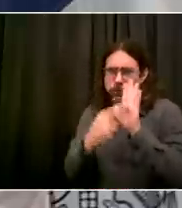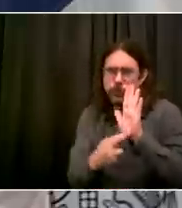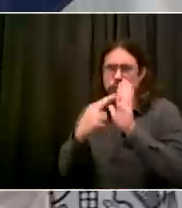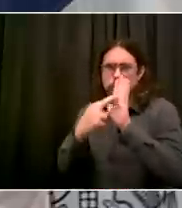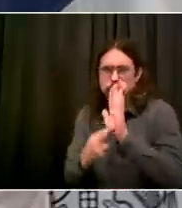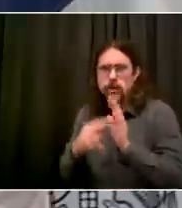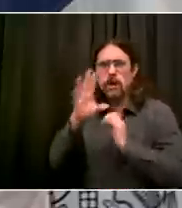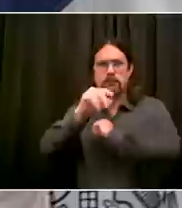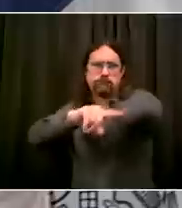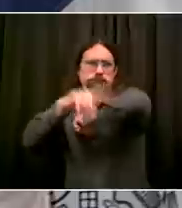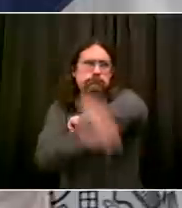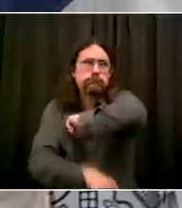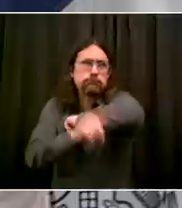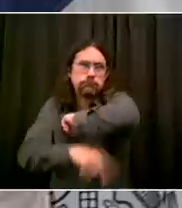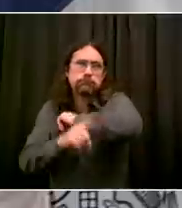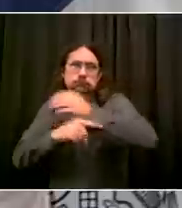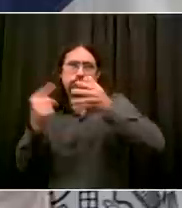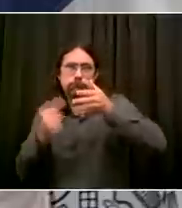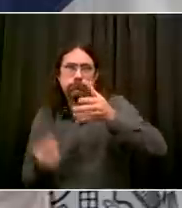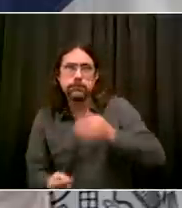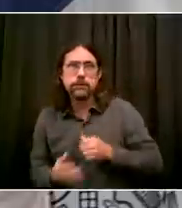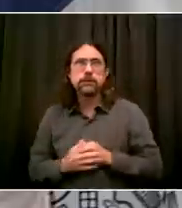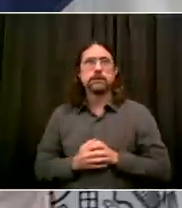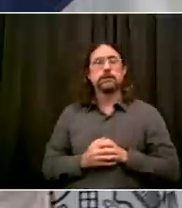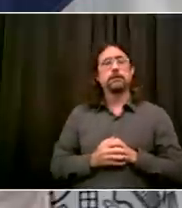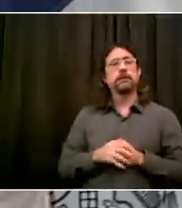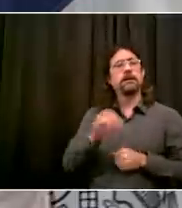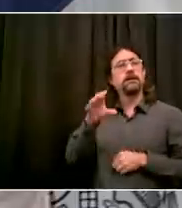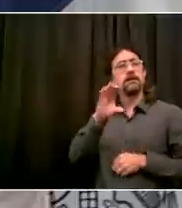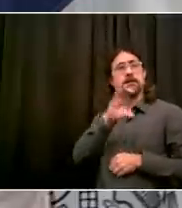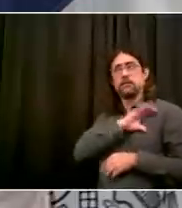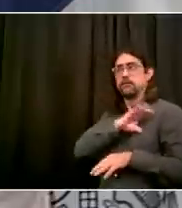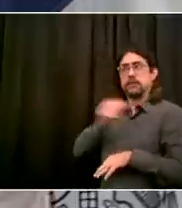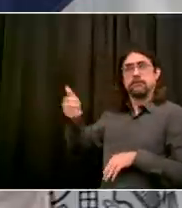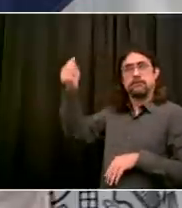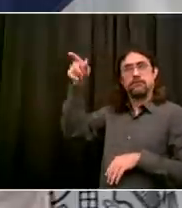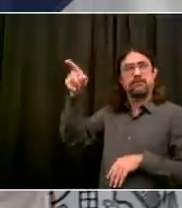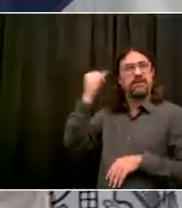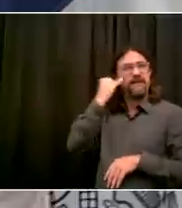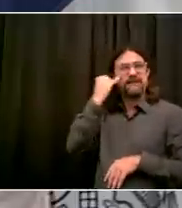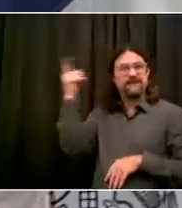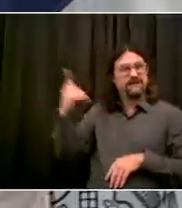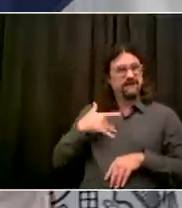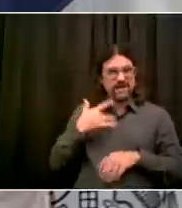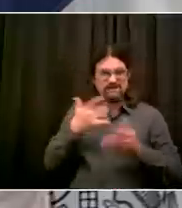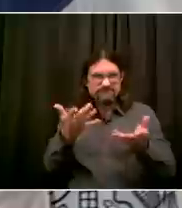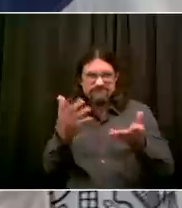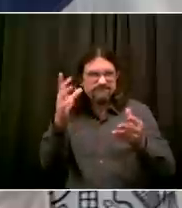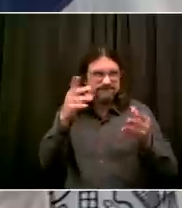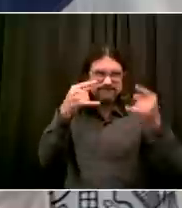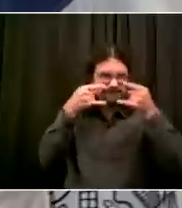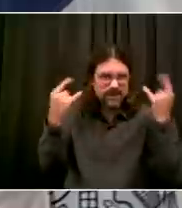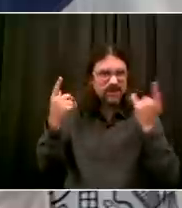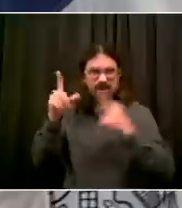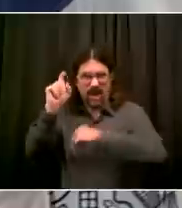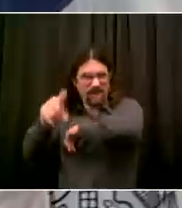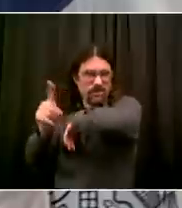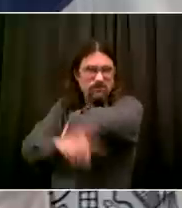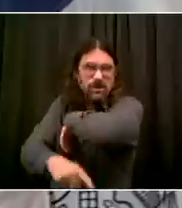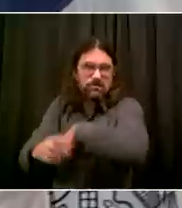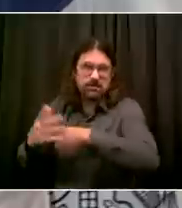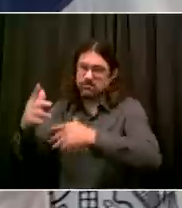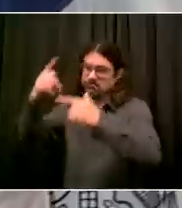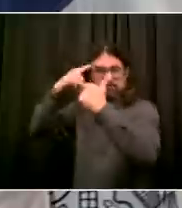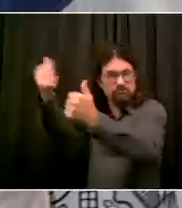Good morning, Mr. Mayor. I'm giving you promotion today, Ruvane. I'm going to help Hamodea have more subscriptions.